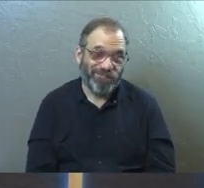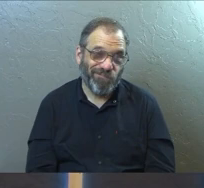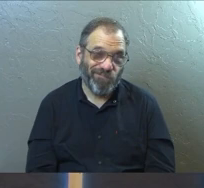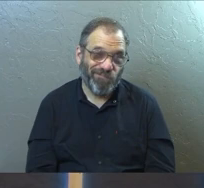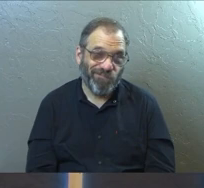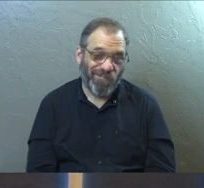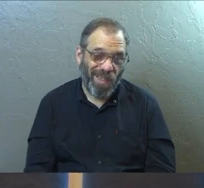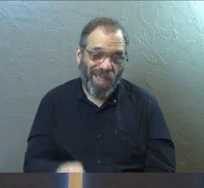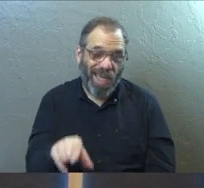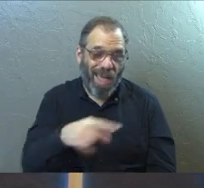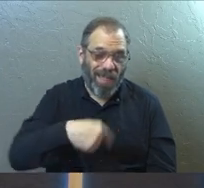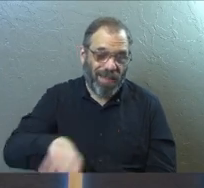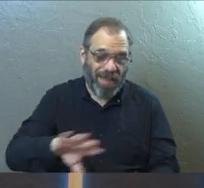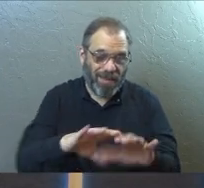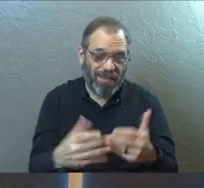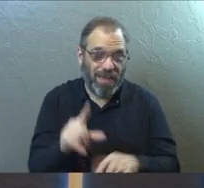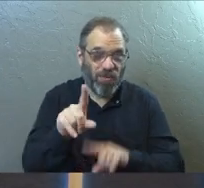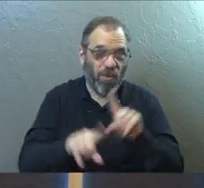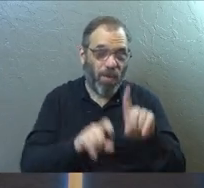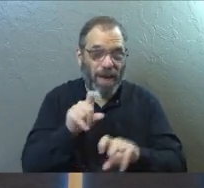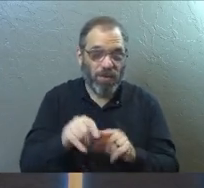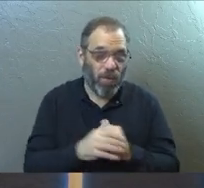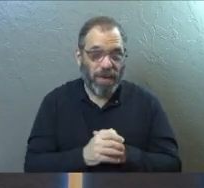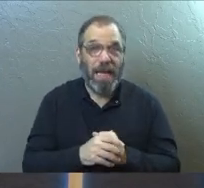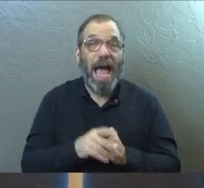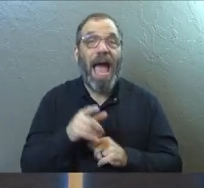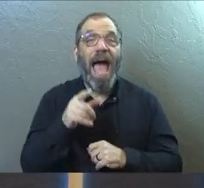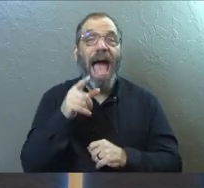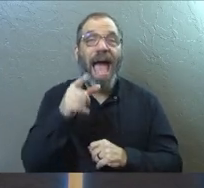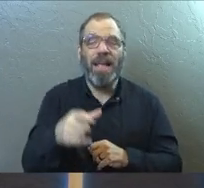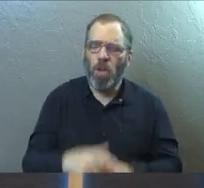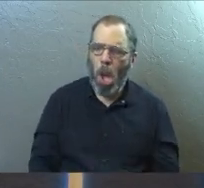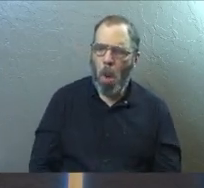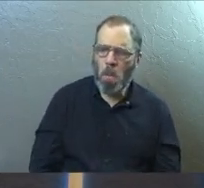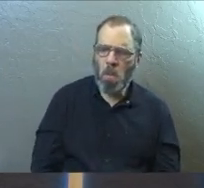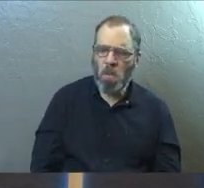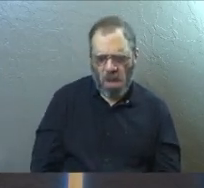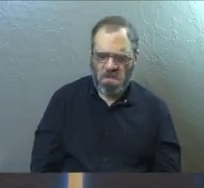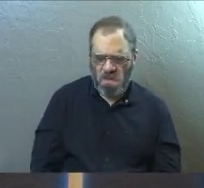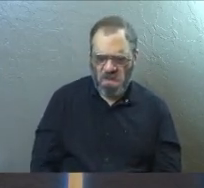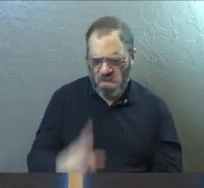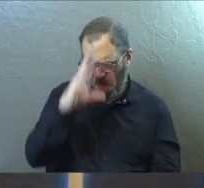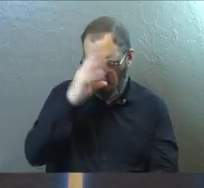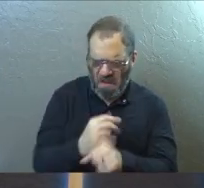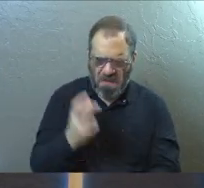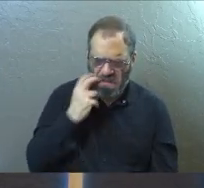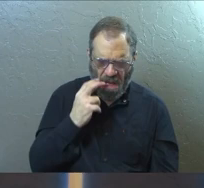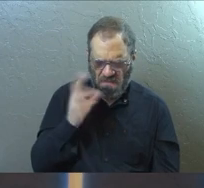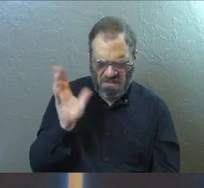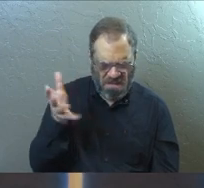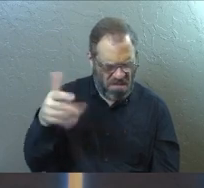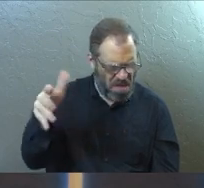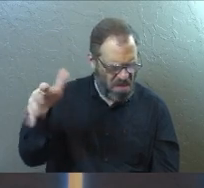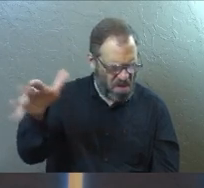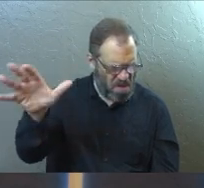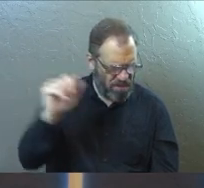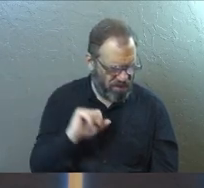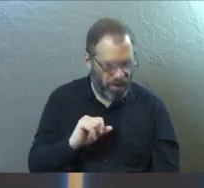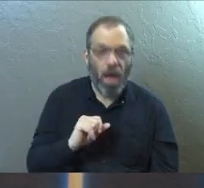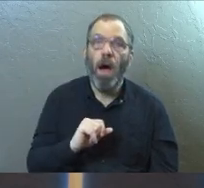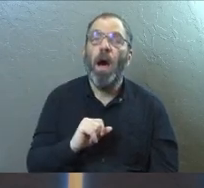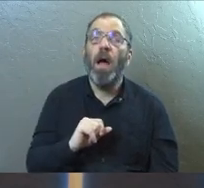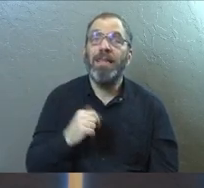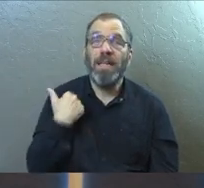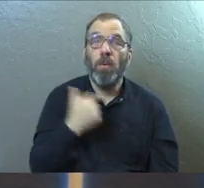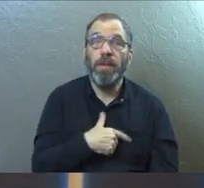They need to ask questions. And you need to not say to them, it's a blind leap of faith, leave me alone. Because